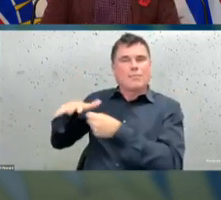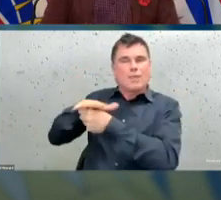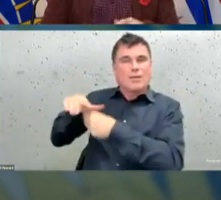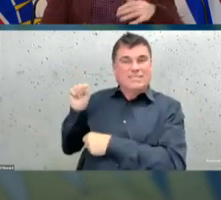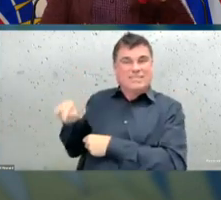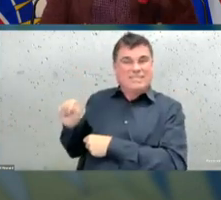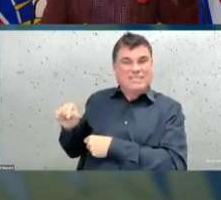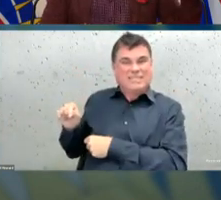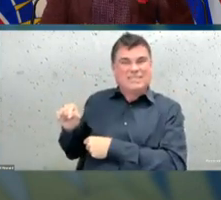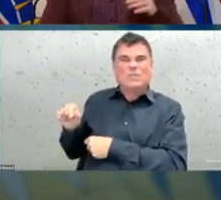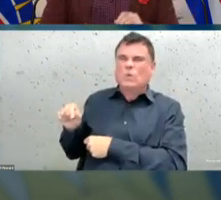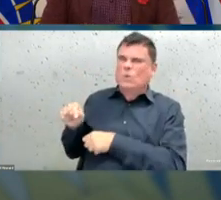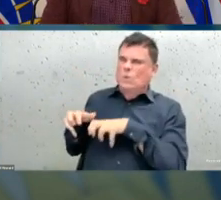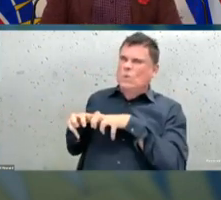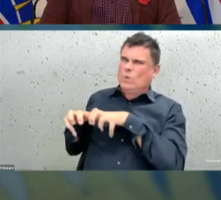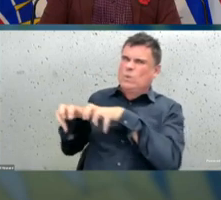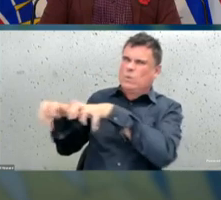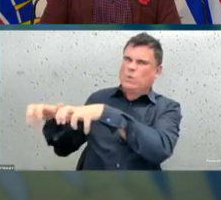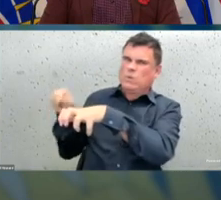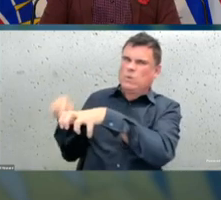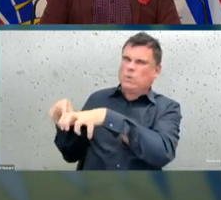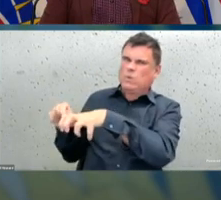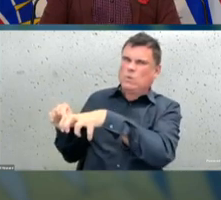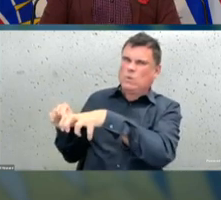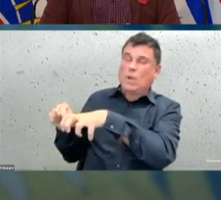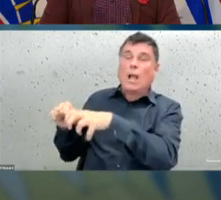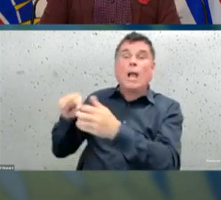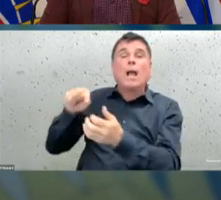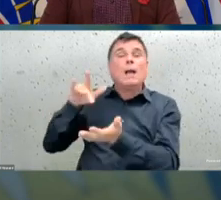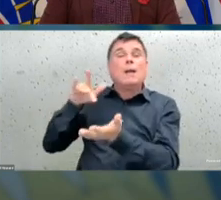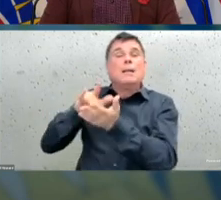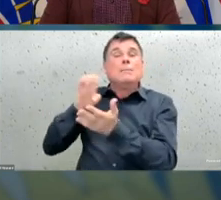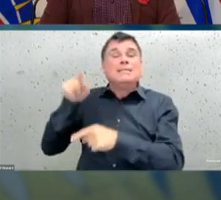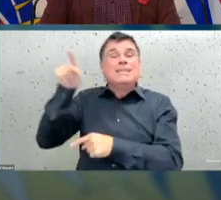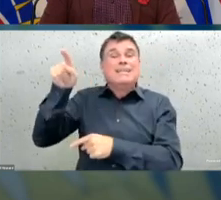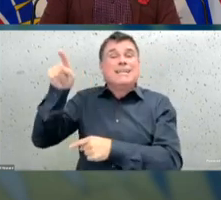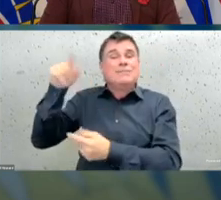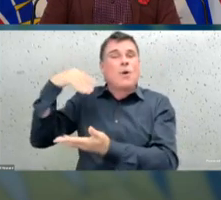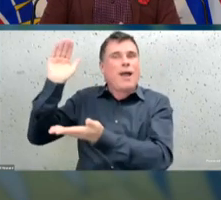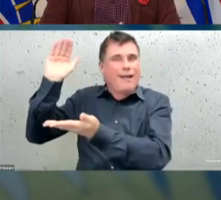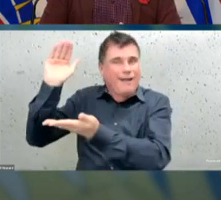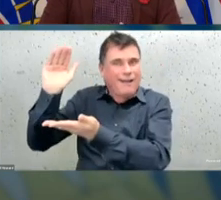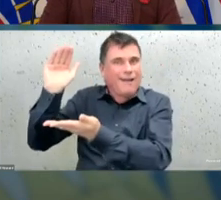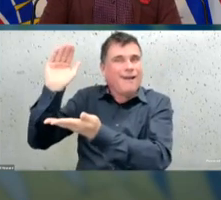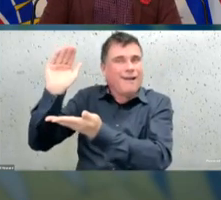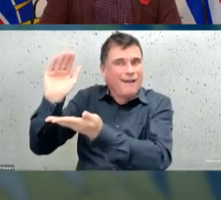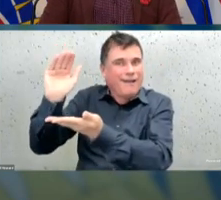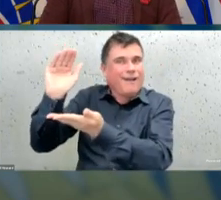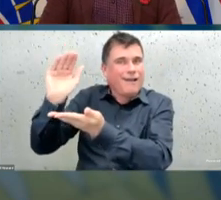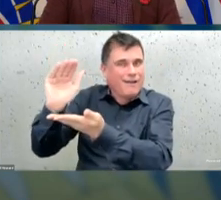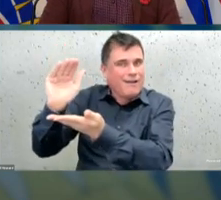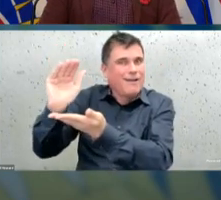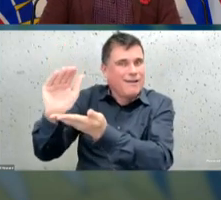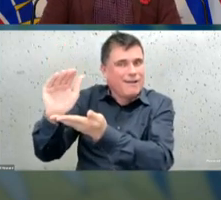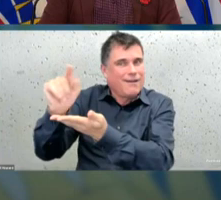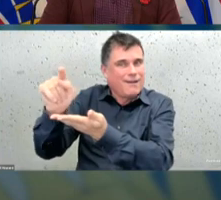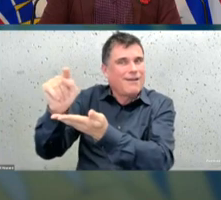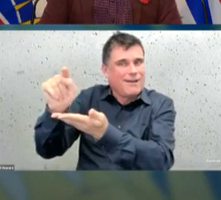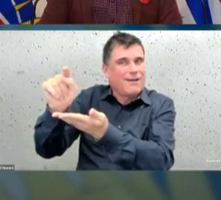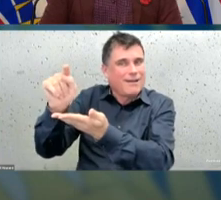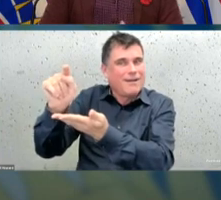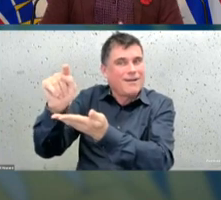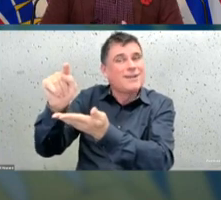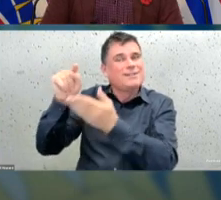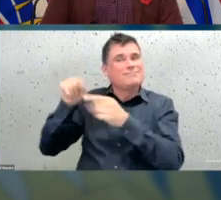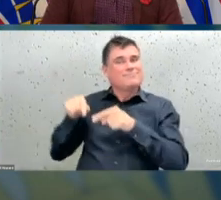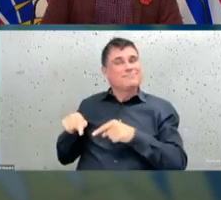settle down, and of course the recent cases that we're seeing across the north. When we break this down by age,